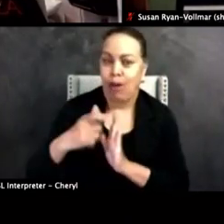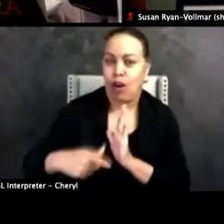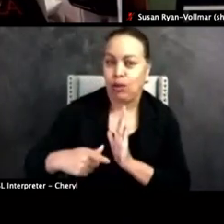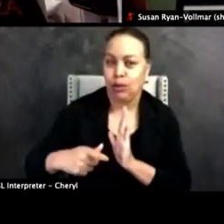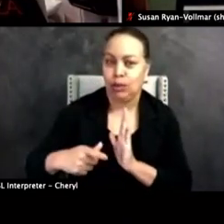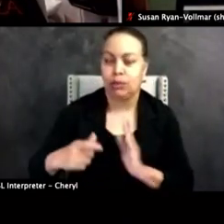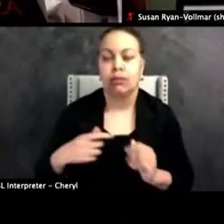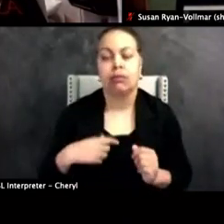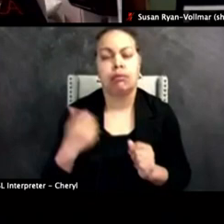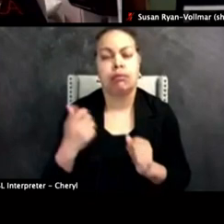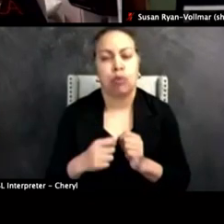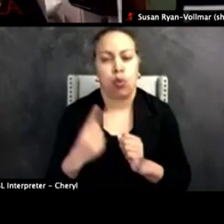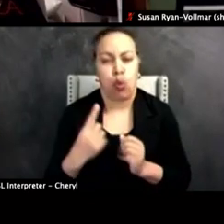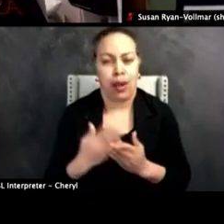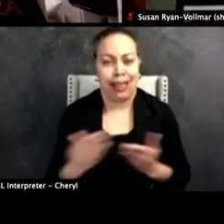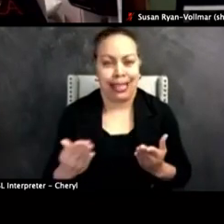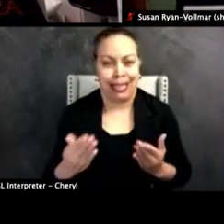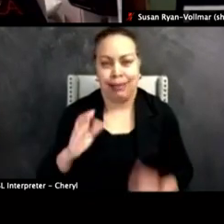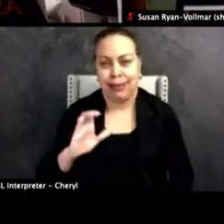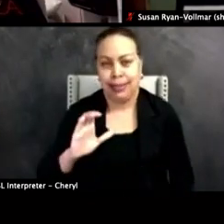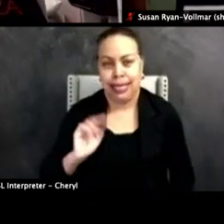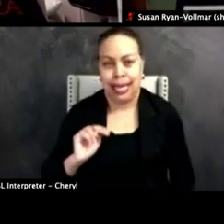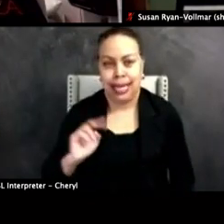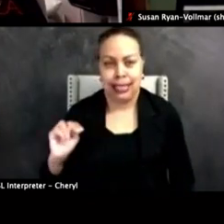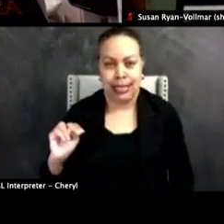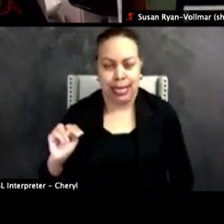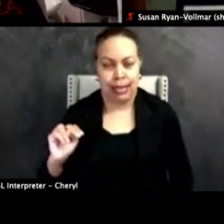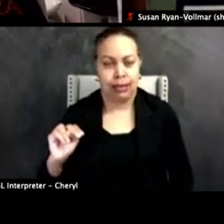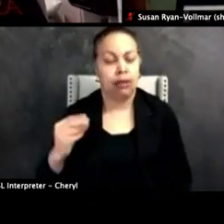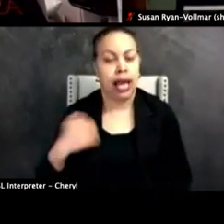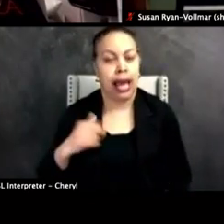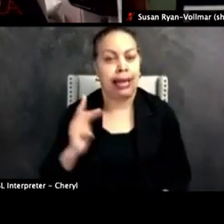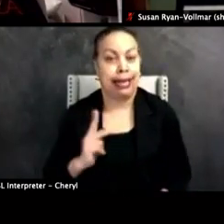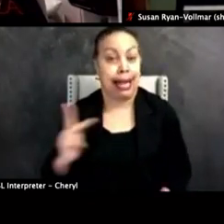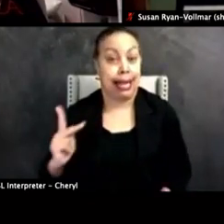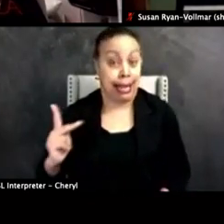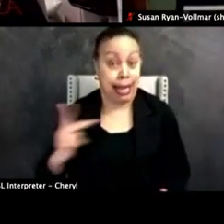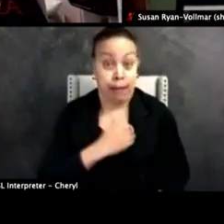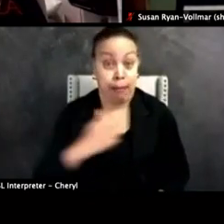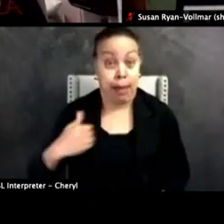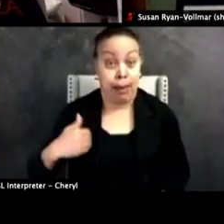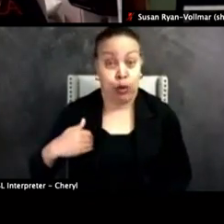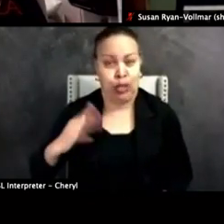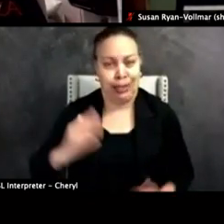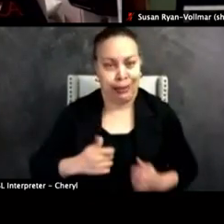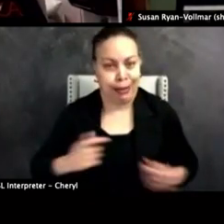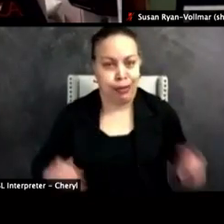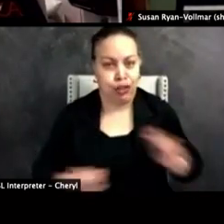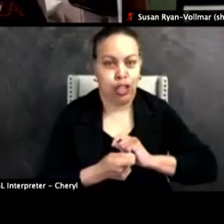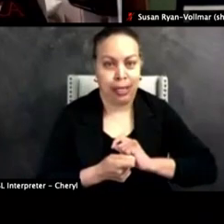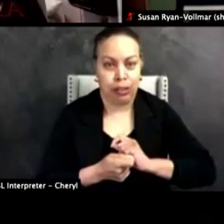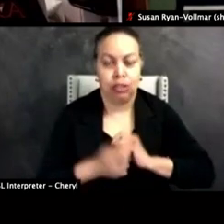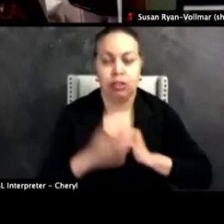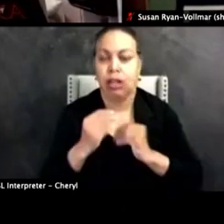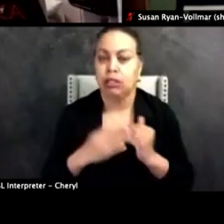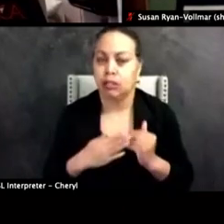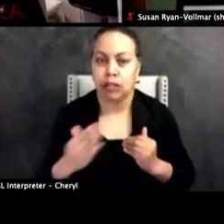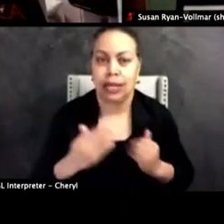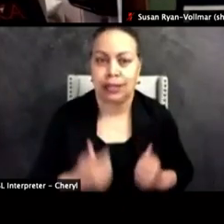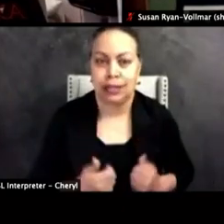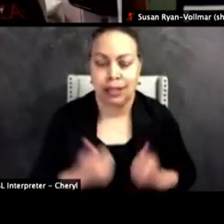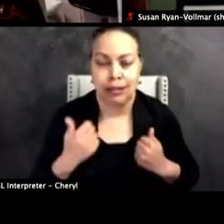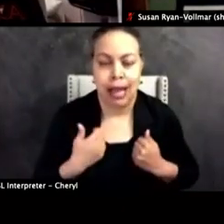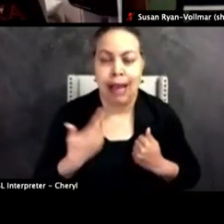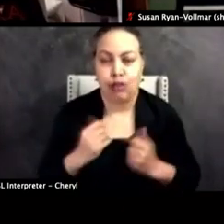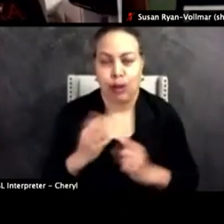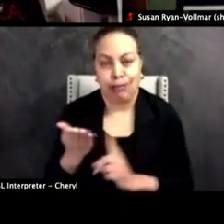remember so vividly was a CNN special with a Ku Klux Klan member who had turned his life around and then spent the rest of his life turning